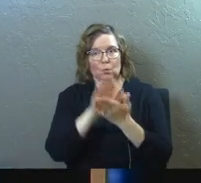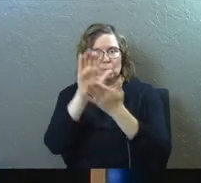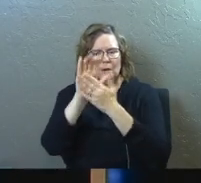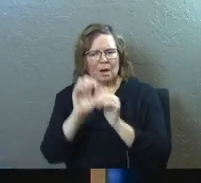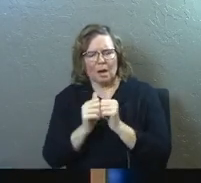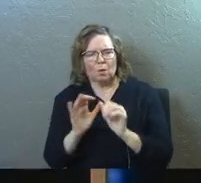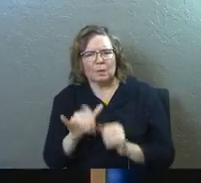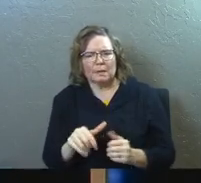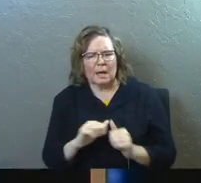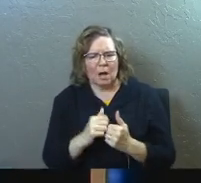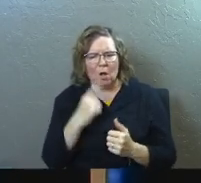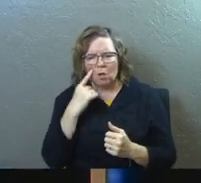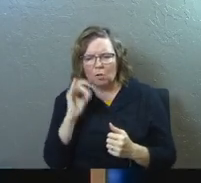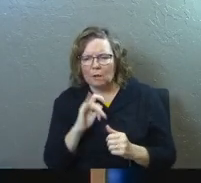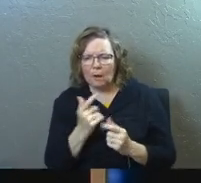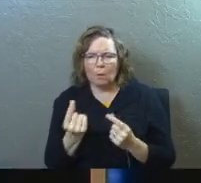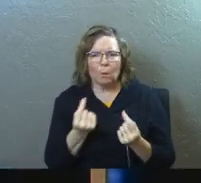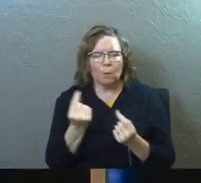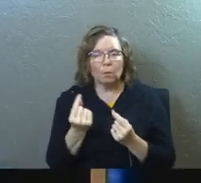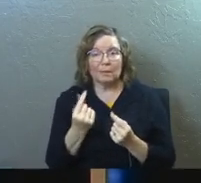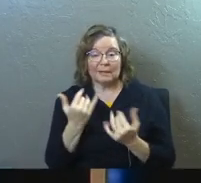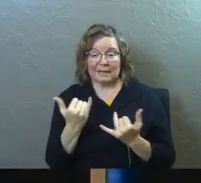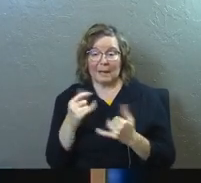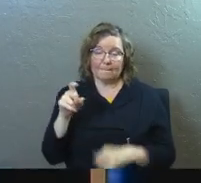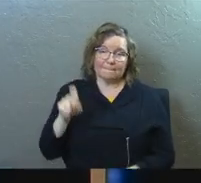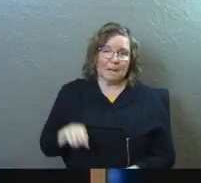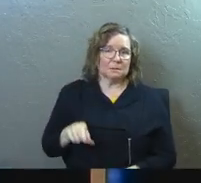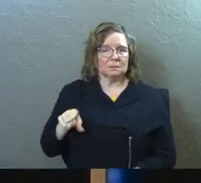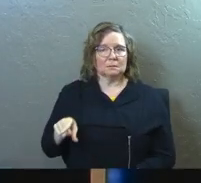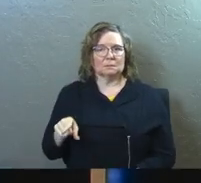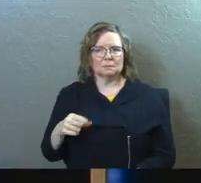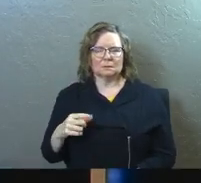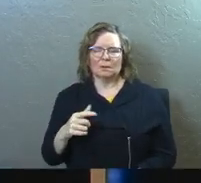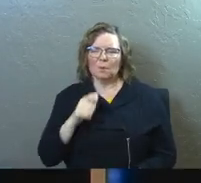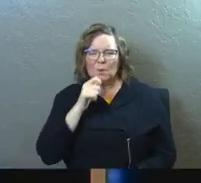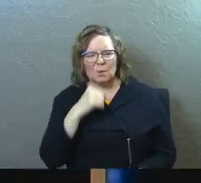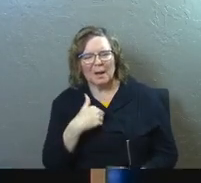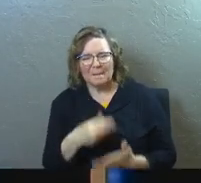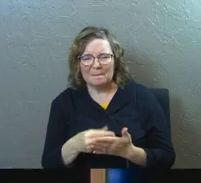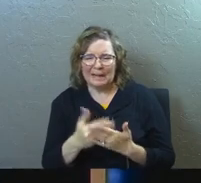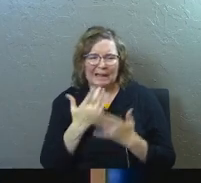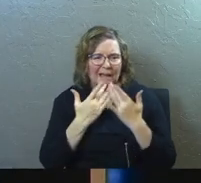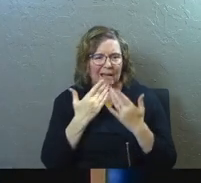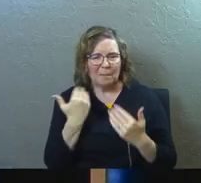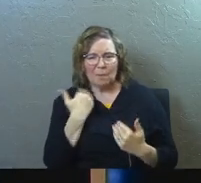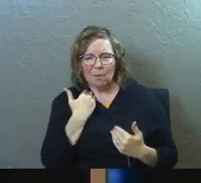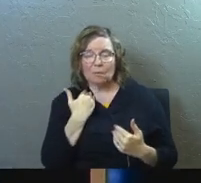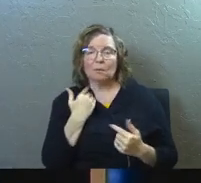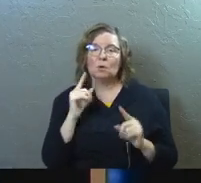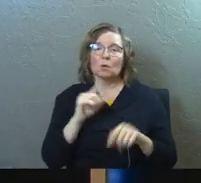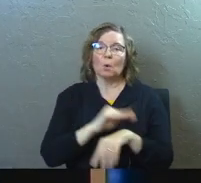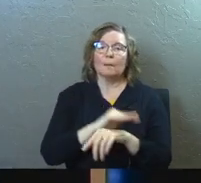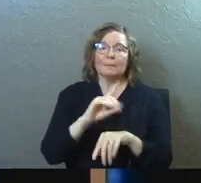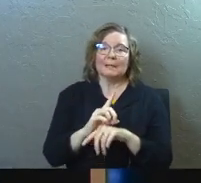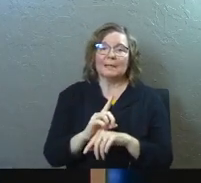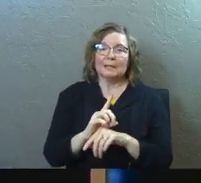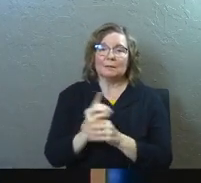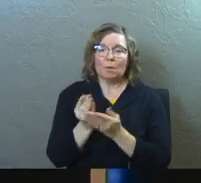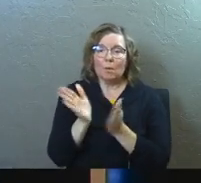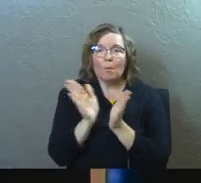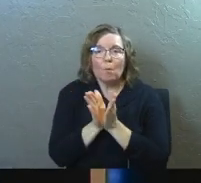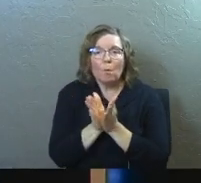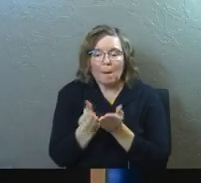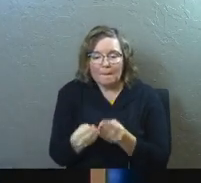How are we going to do this? Because now it's a must do. You're like, well, we don't have money for a date. Go to McDonald's, buy a bag of